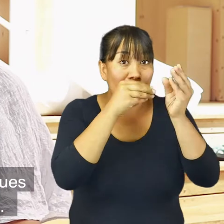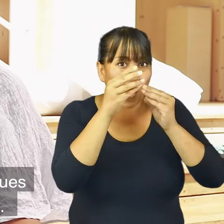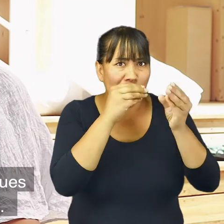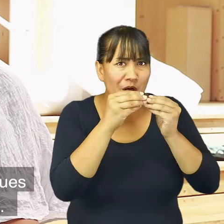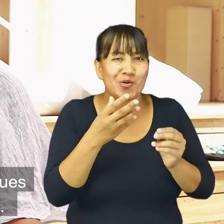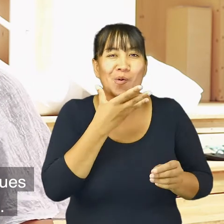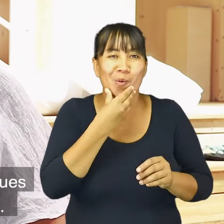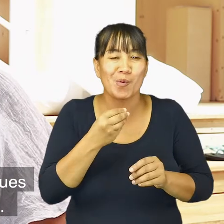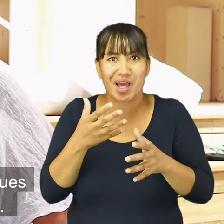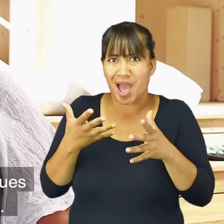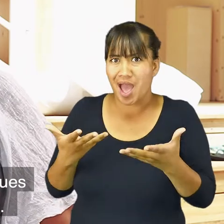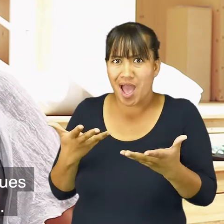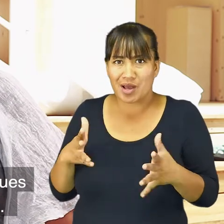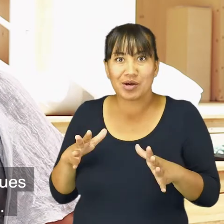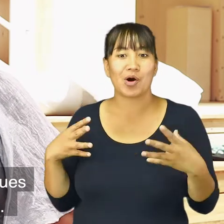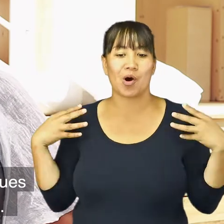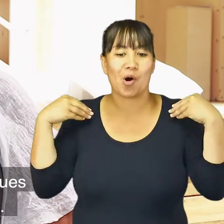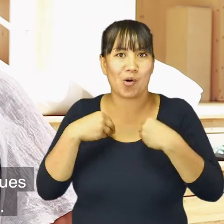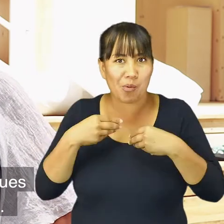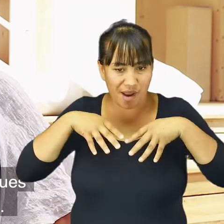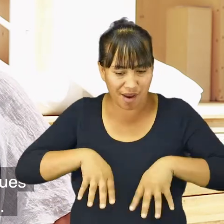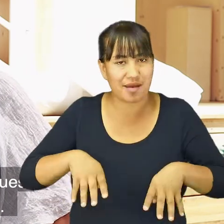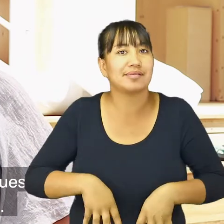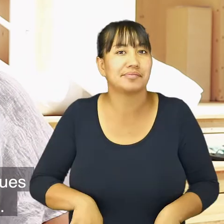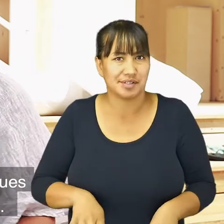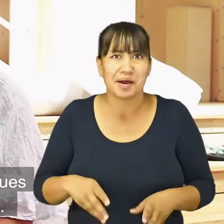those techniques are used in korowai making.